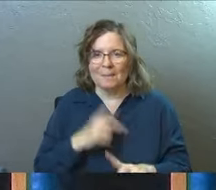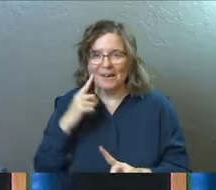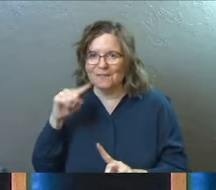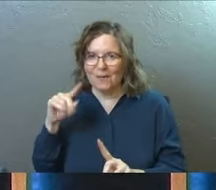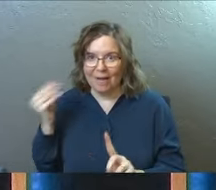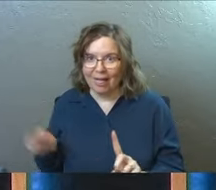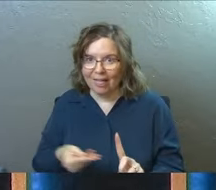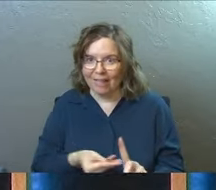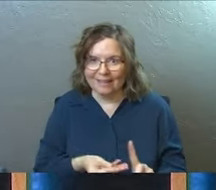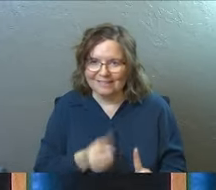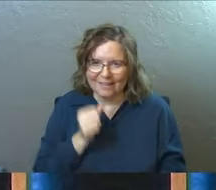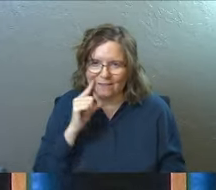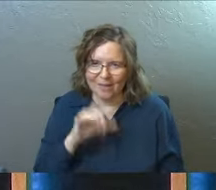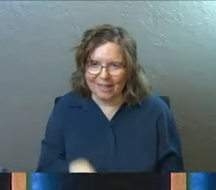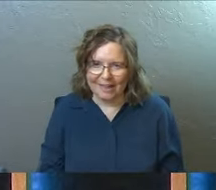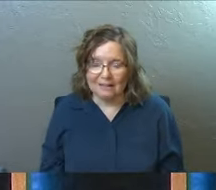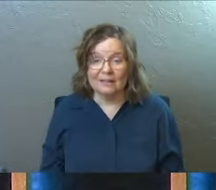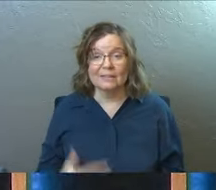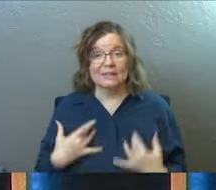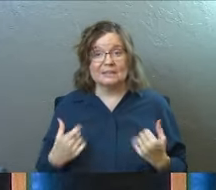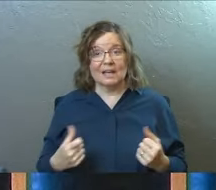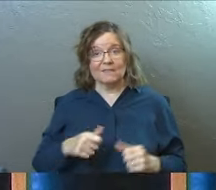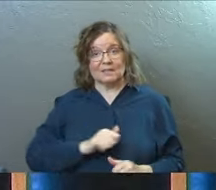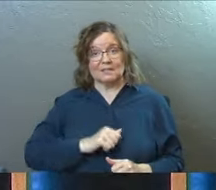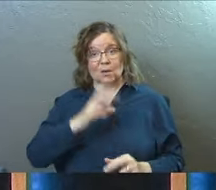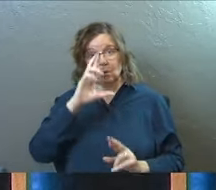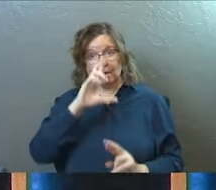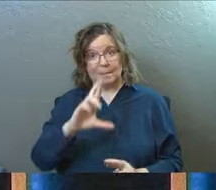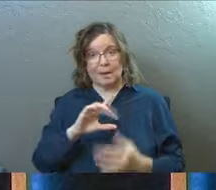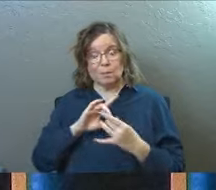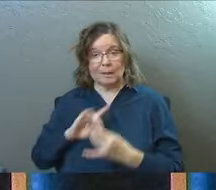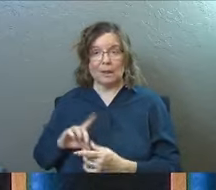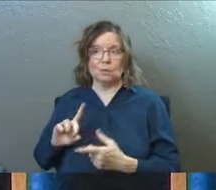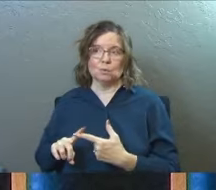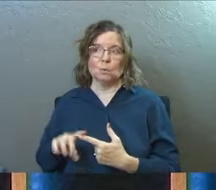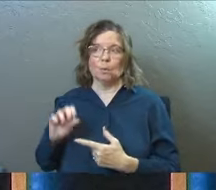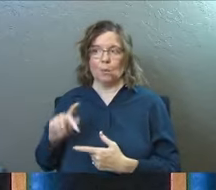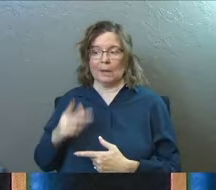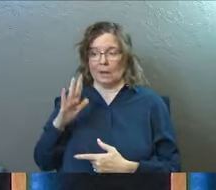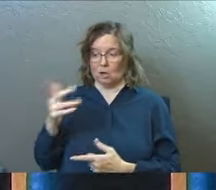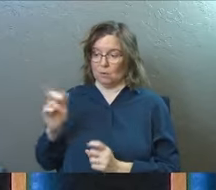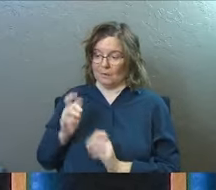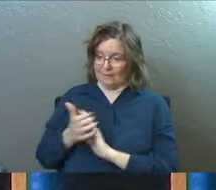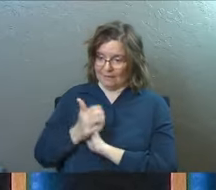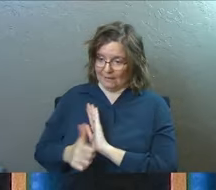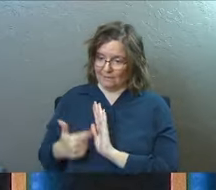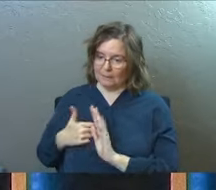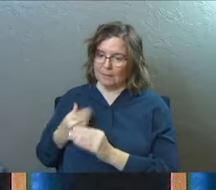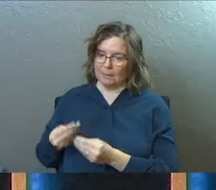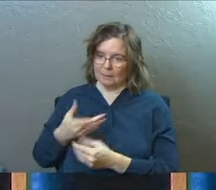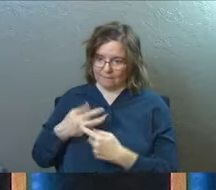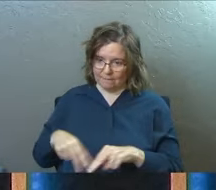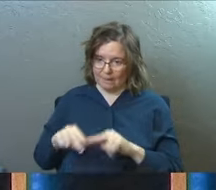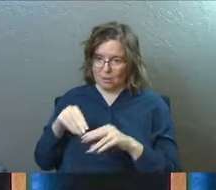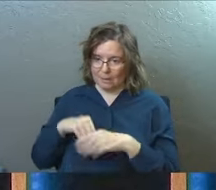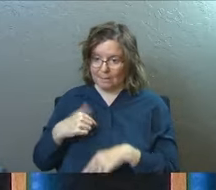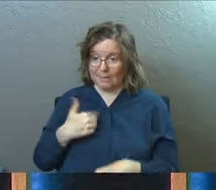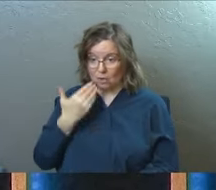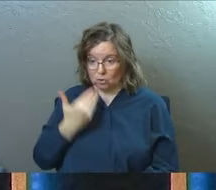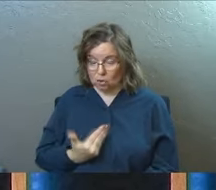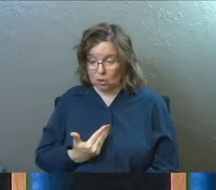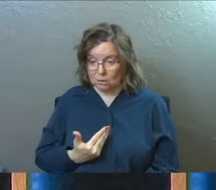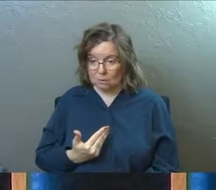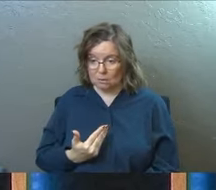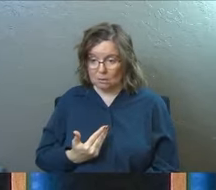not what this is. There's healthy self-respect that has to do with, like, okay, God, you've gifted me and you put value in me and that's